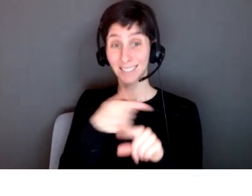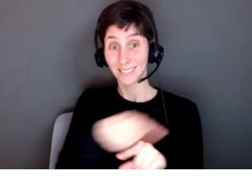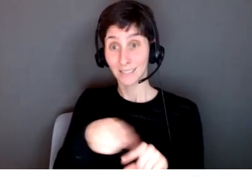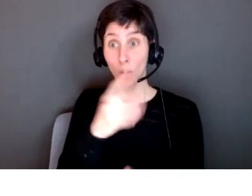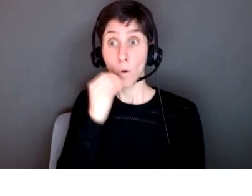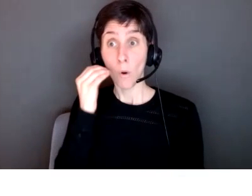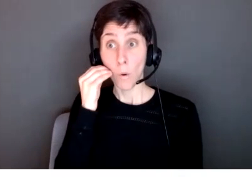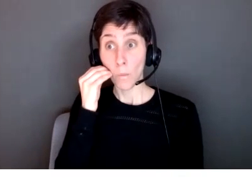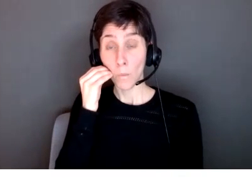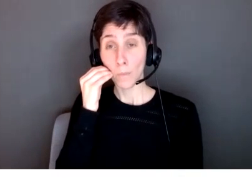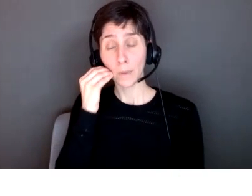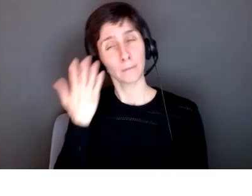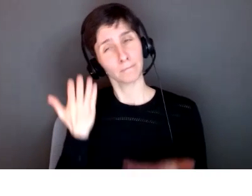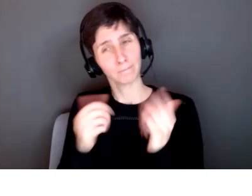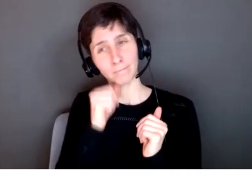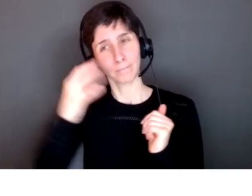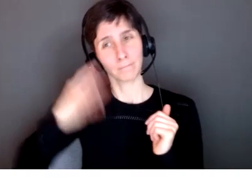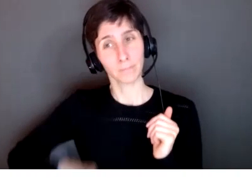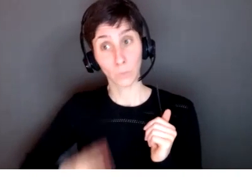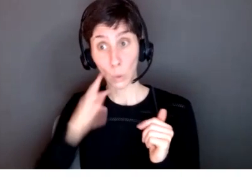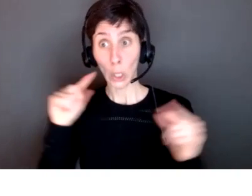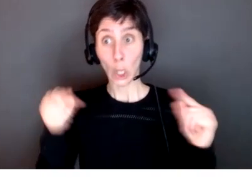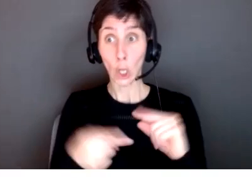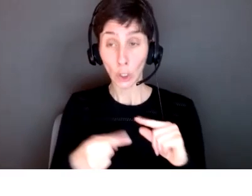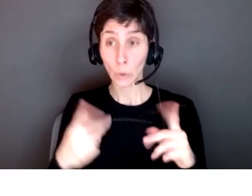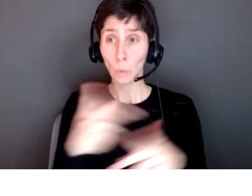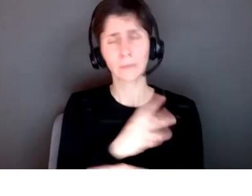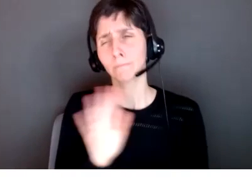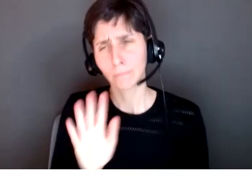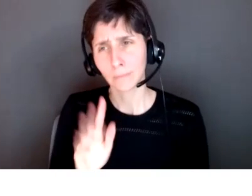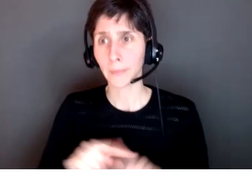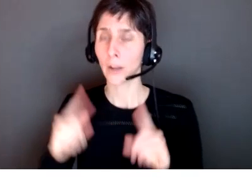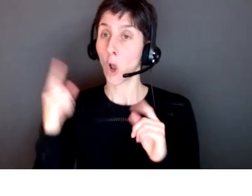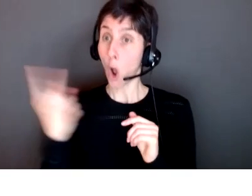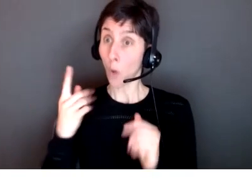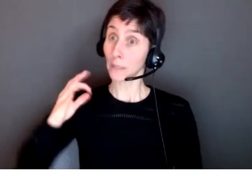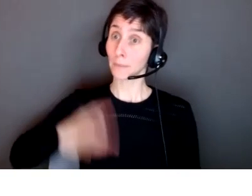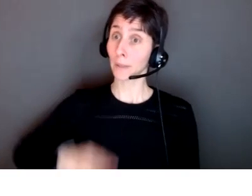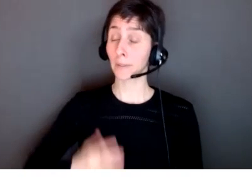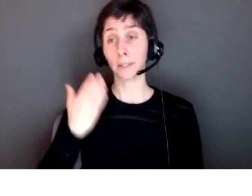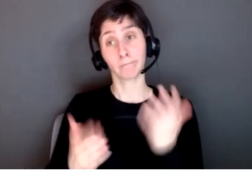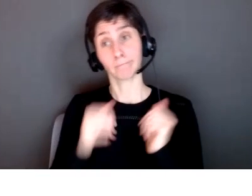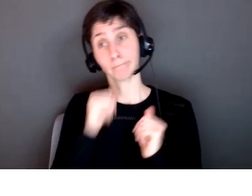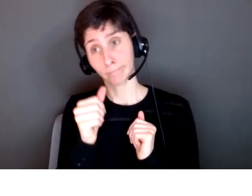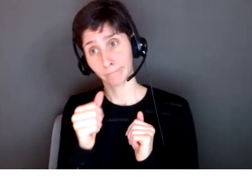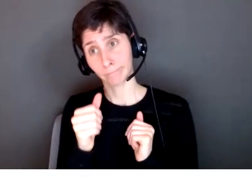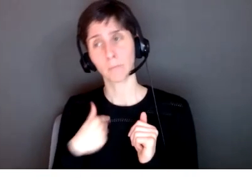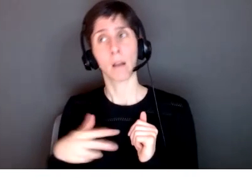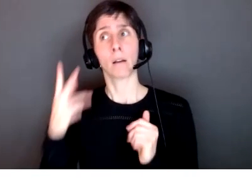no harm but it's not always beneficial and i have heard many many teachers that they encourage